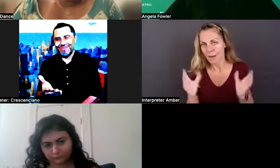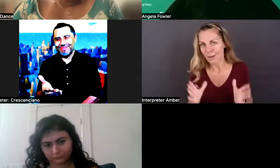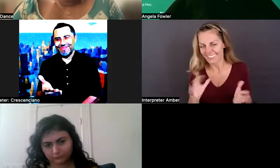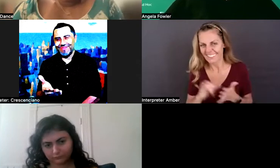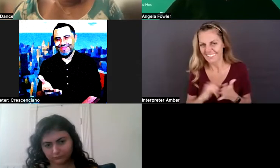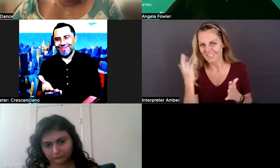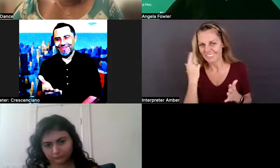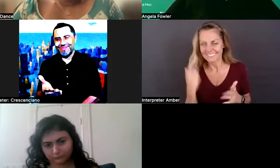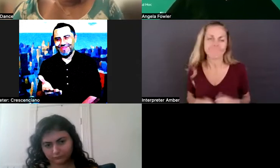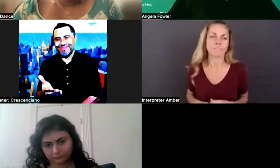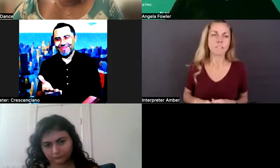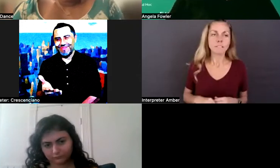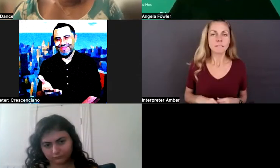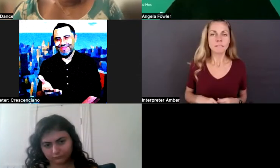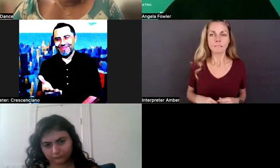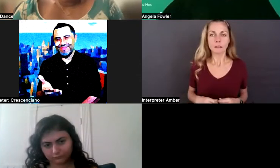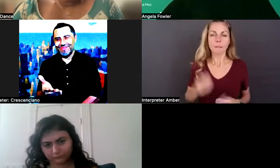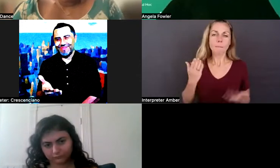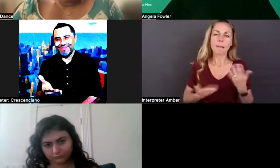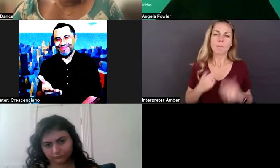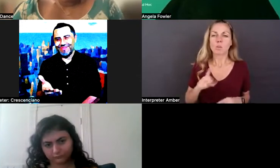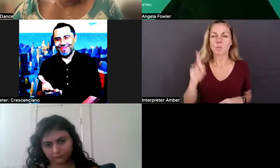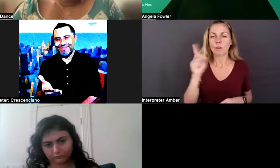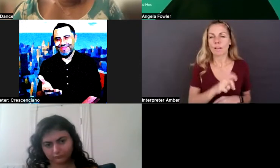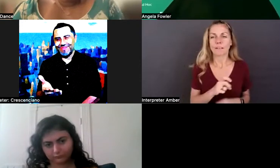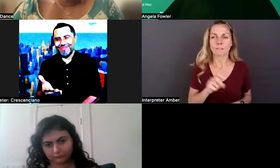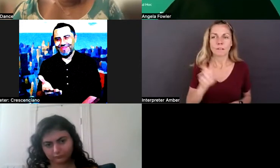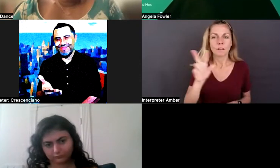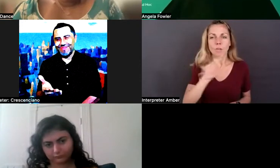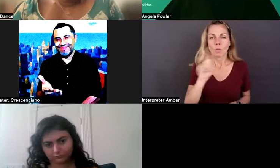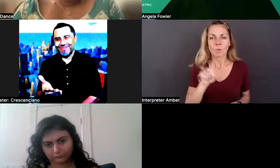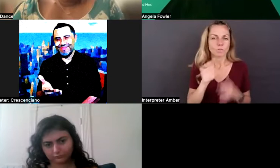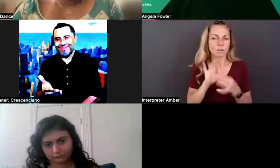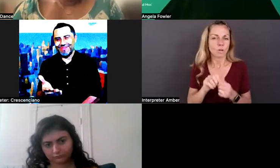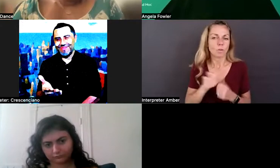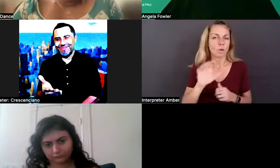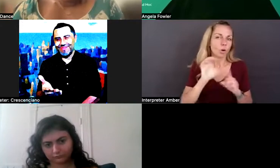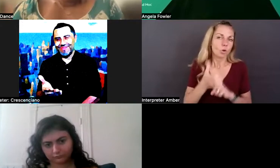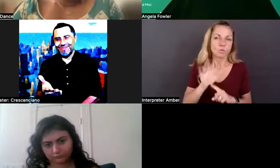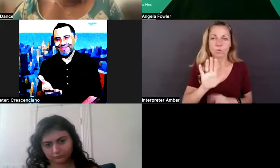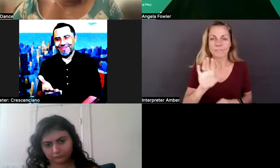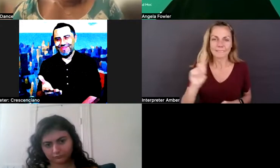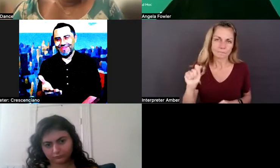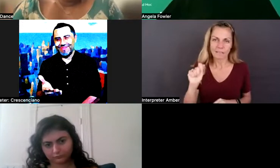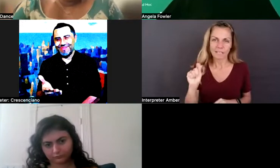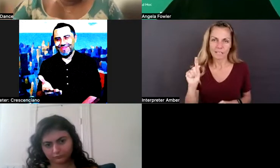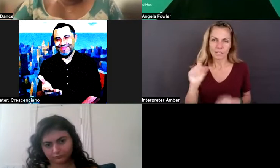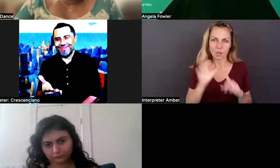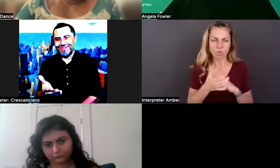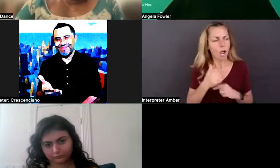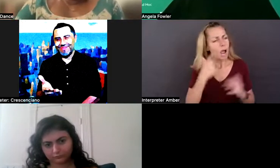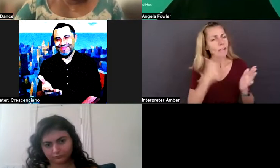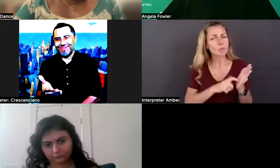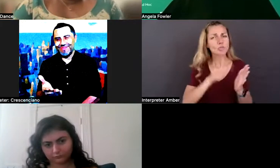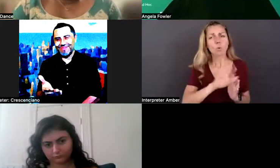And be like, you mind if I ask you three questions about your, you know, your culture, your disability culture? I noticed on your website, your